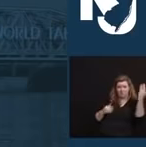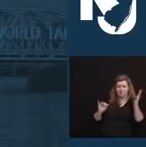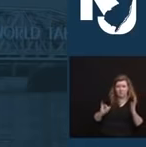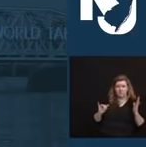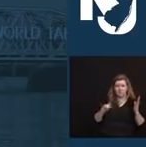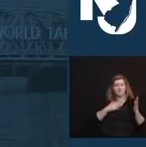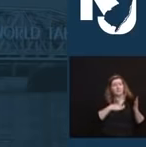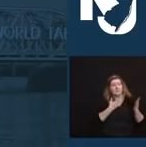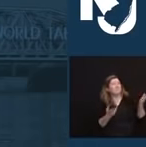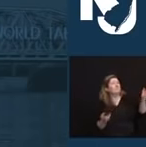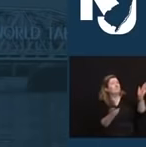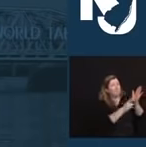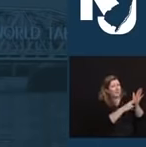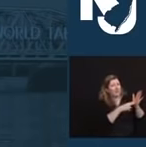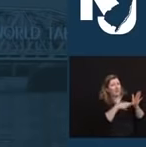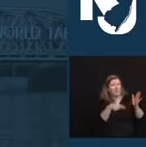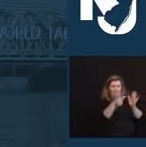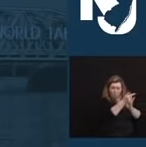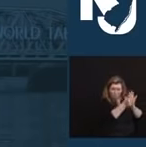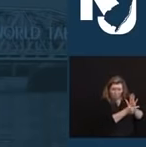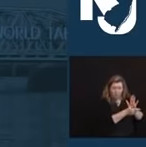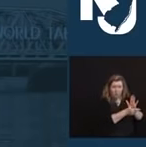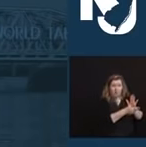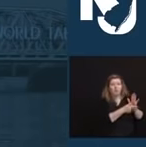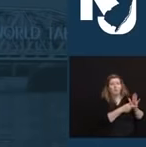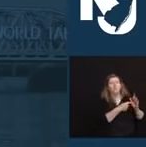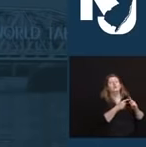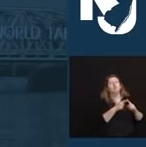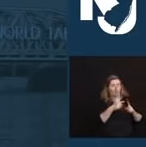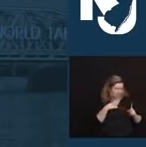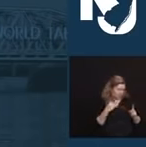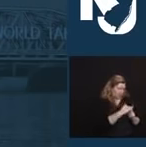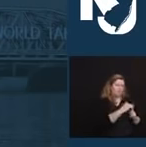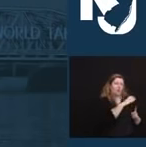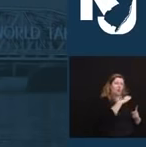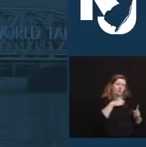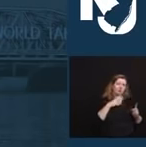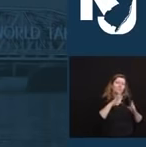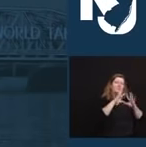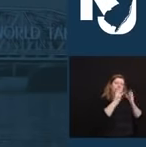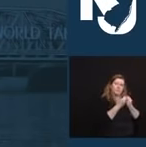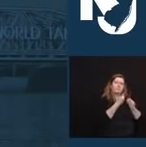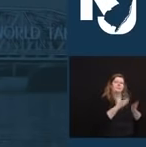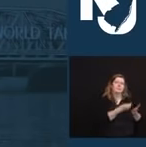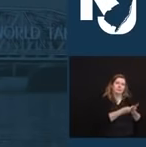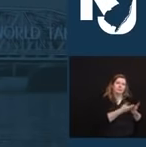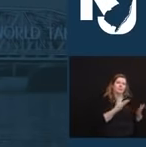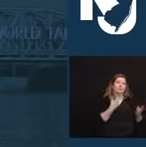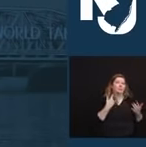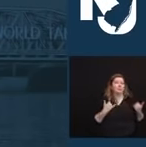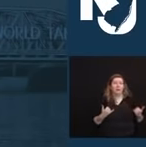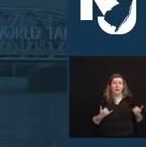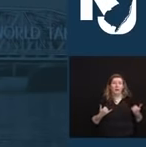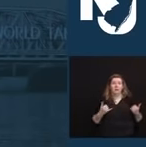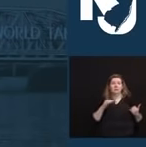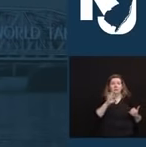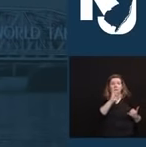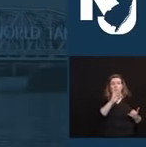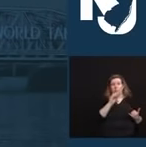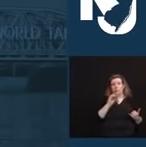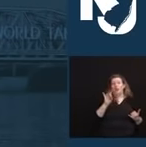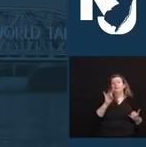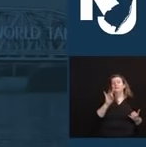right back at it with Congress to find more of that money. Again, it's $908 billion that we'll take. There's a lot of